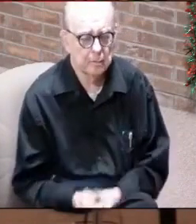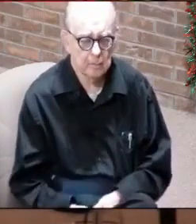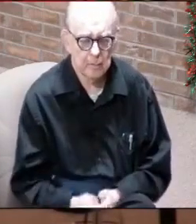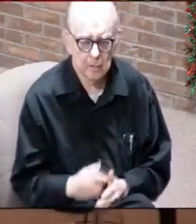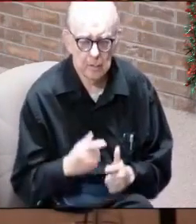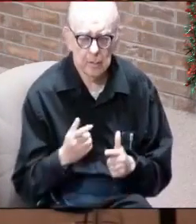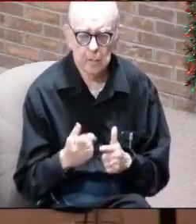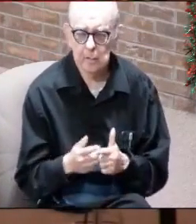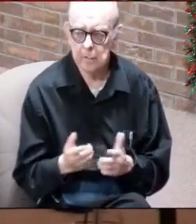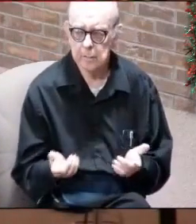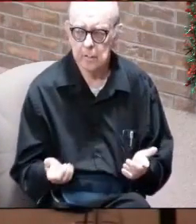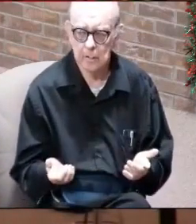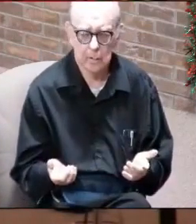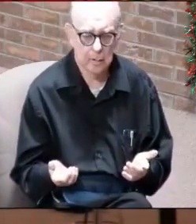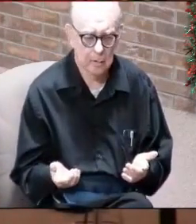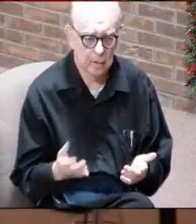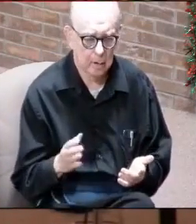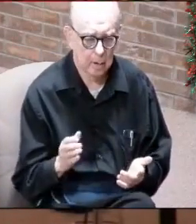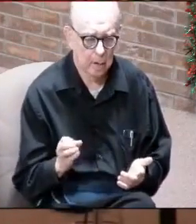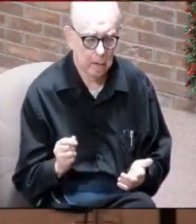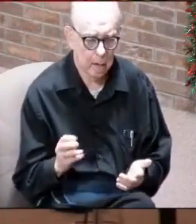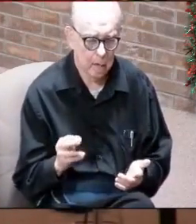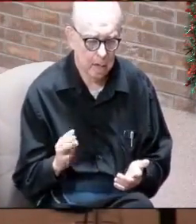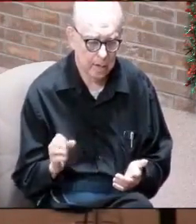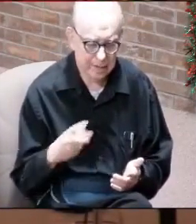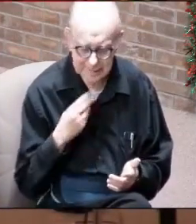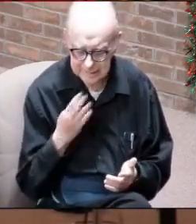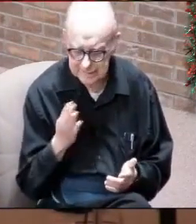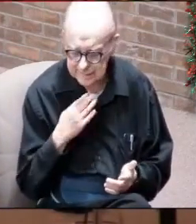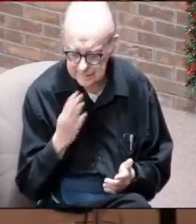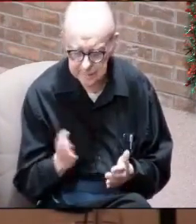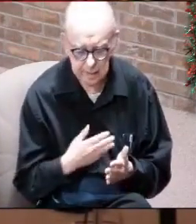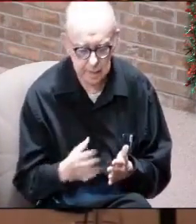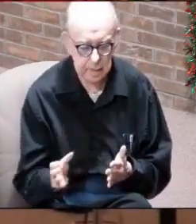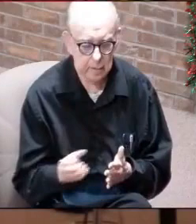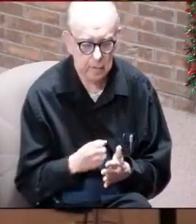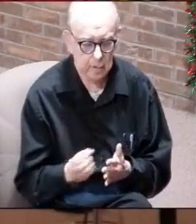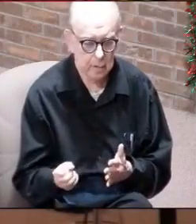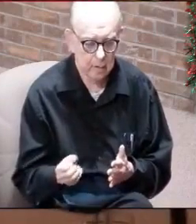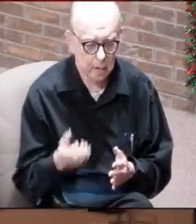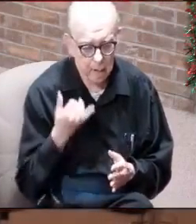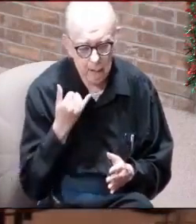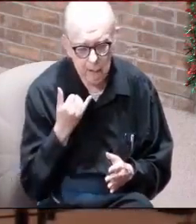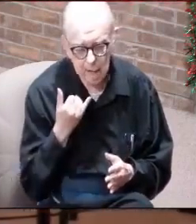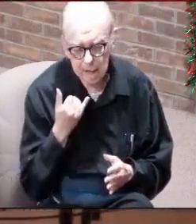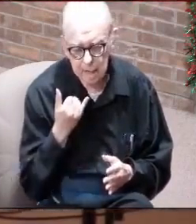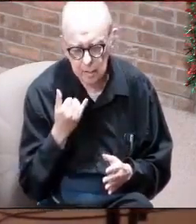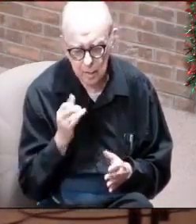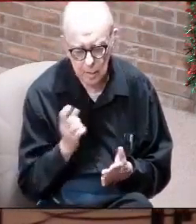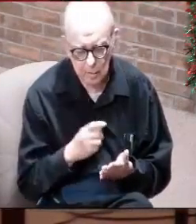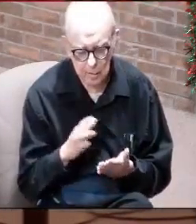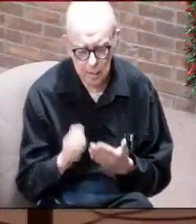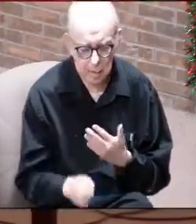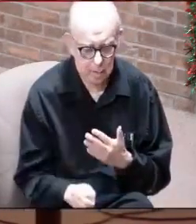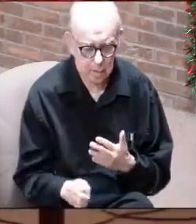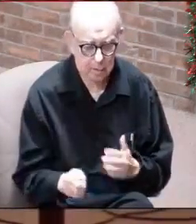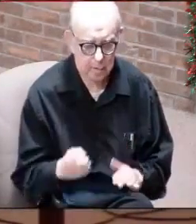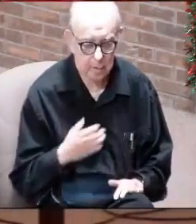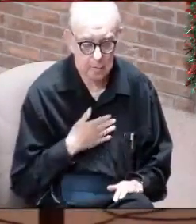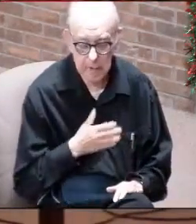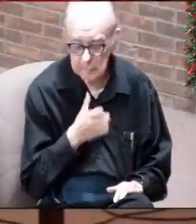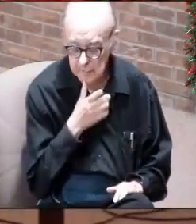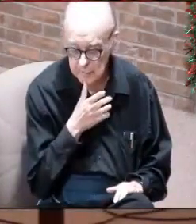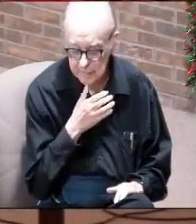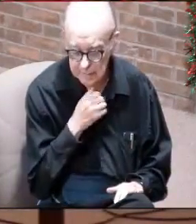And then as Jason was singing this song, I got a call this weekend. My mom is 91.